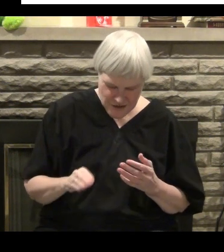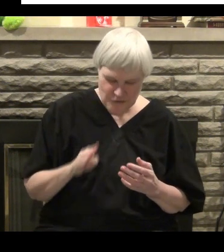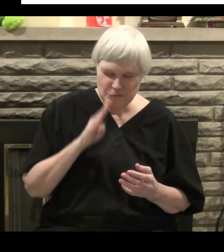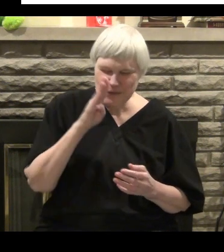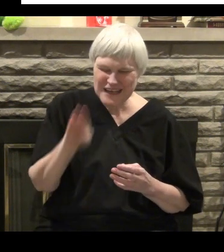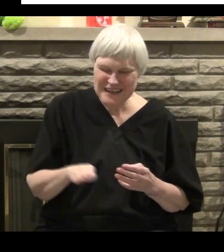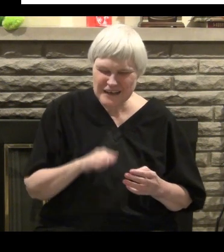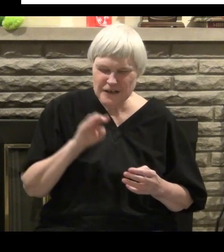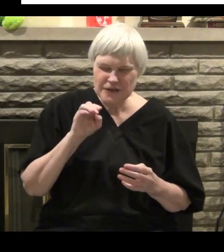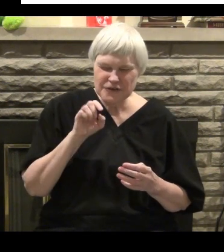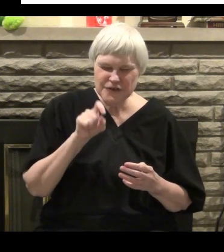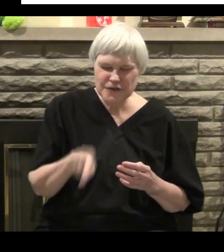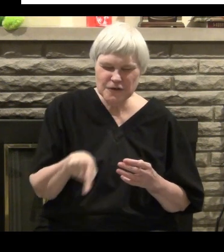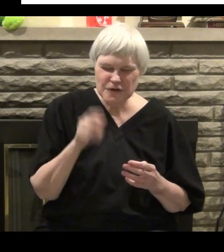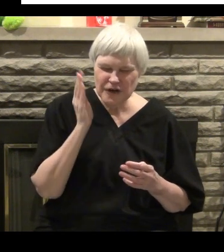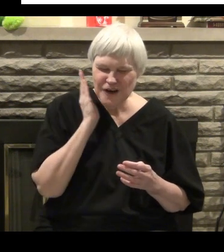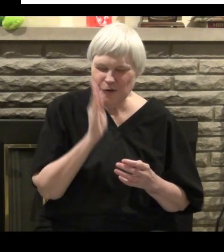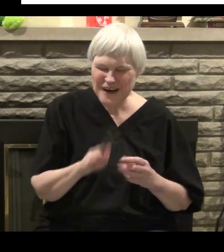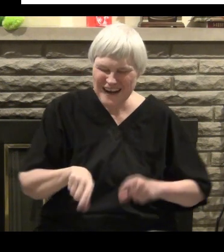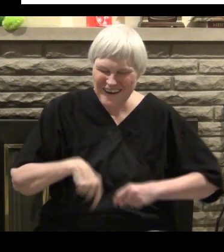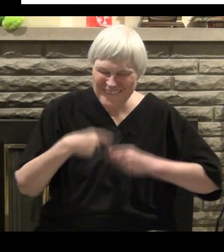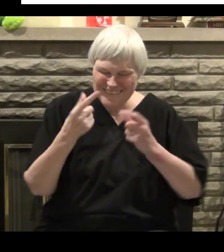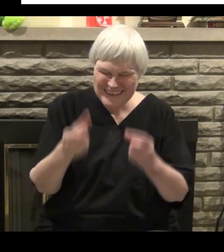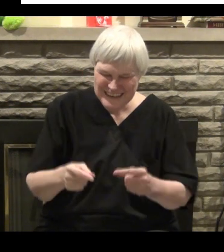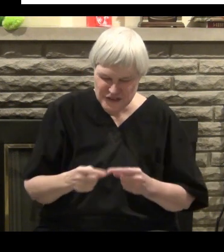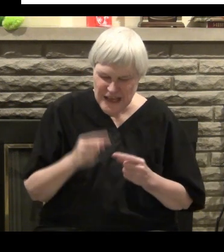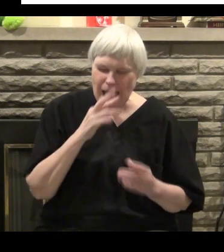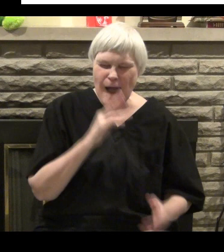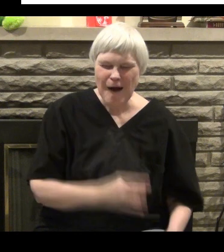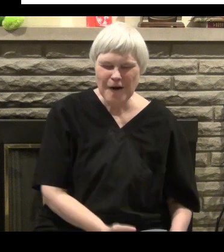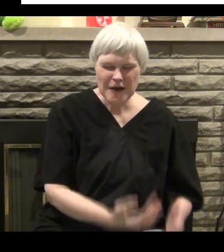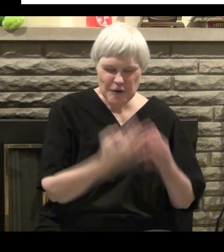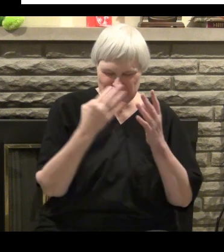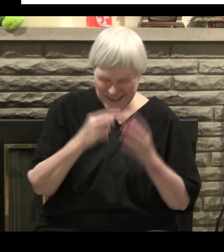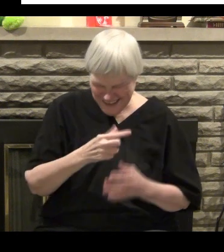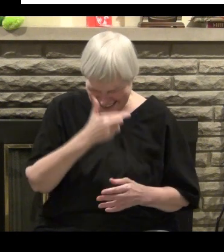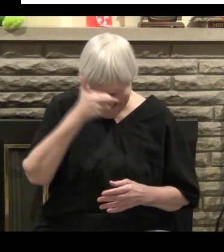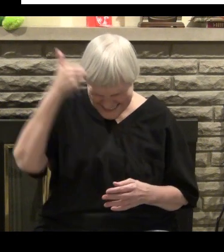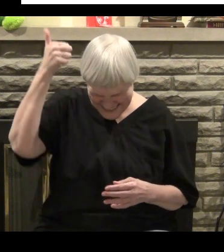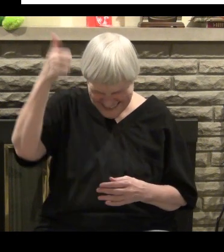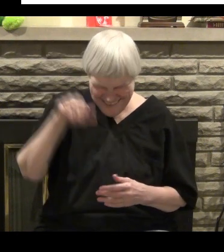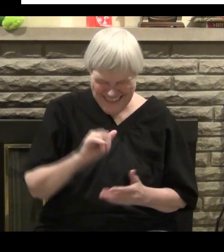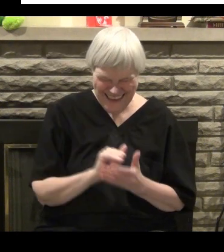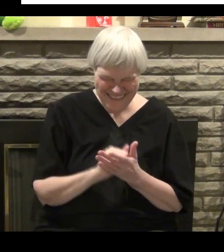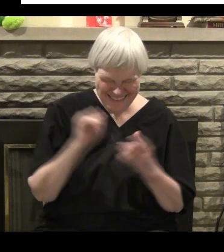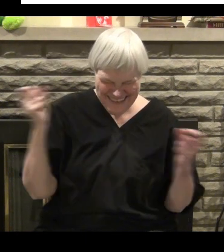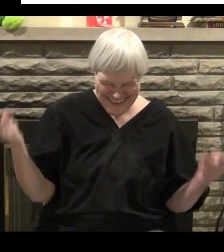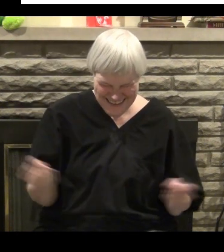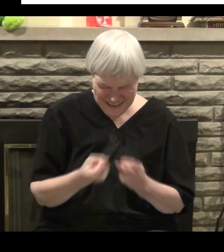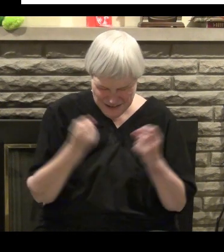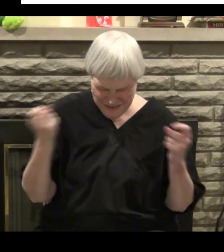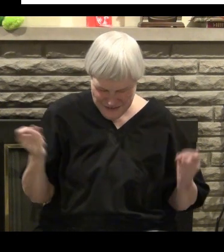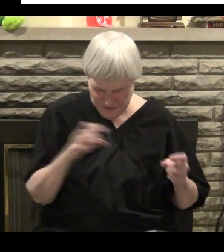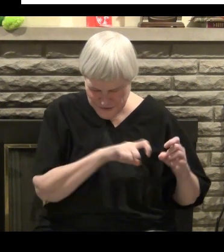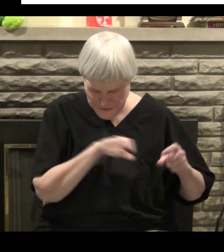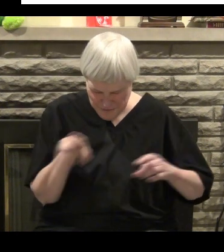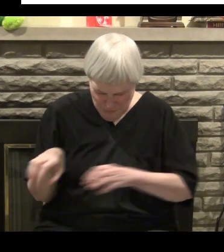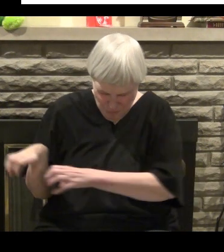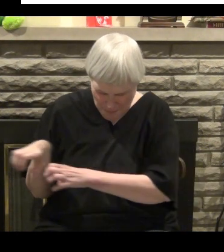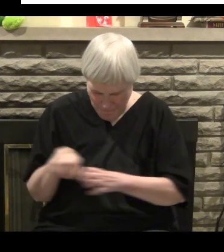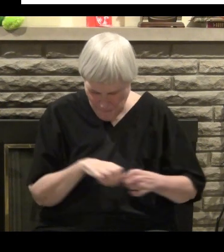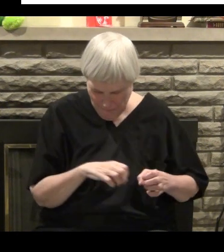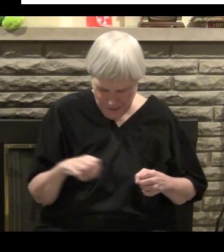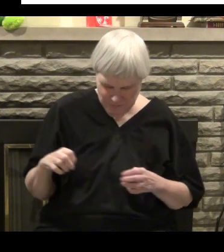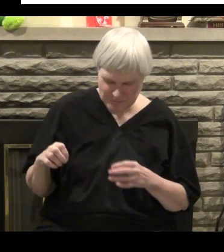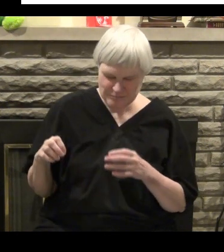It was a death sentence. You were done at that point. So that's why you see a lot of Catholics really being careful